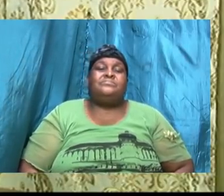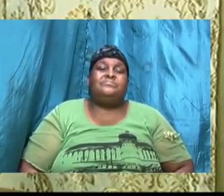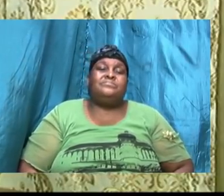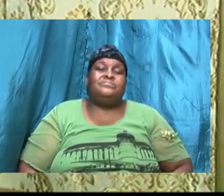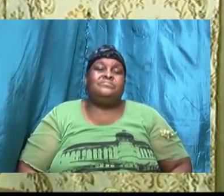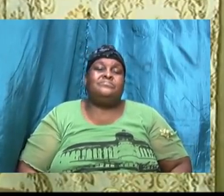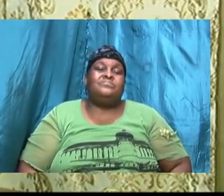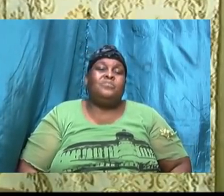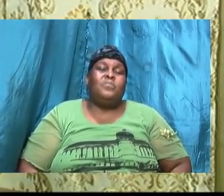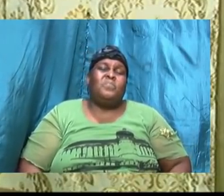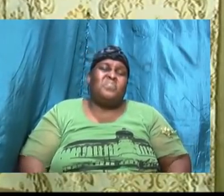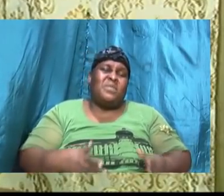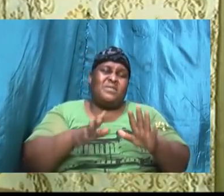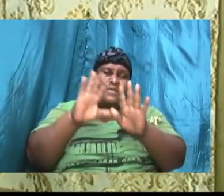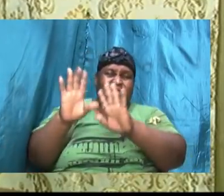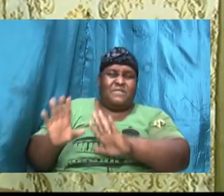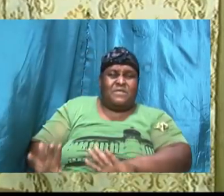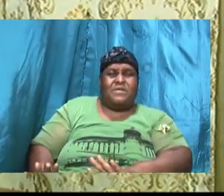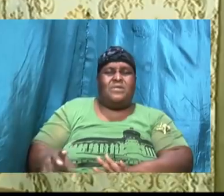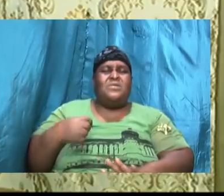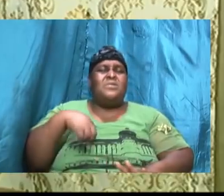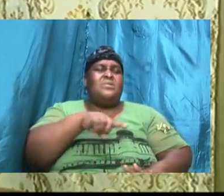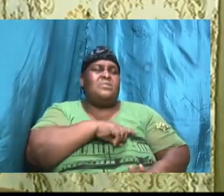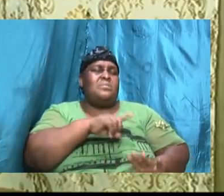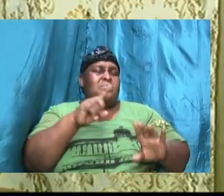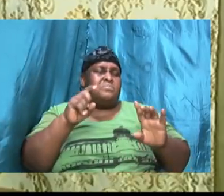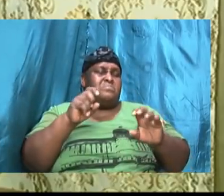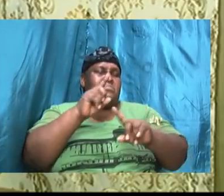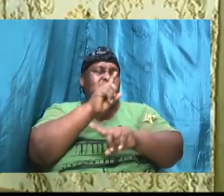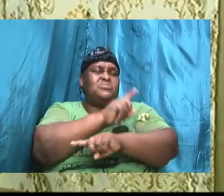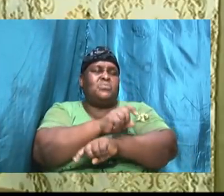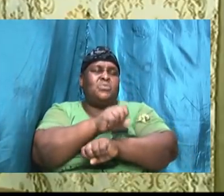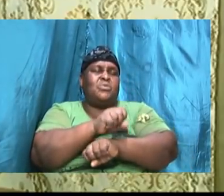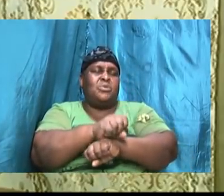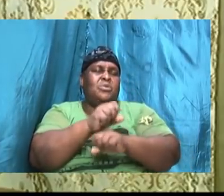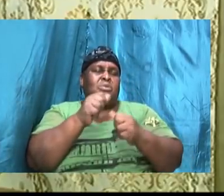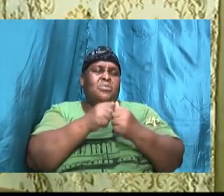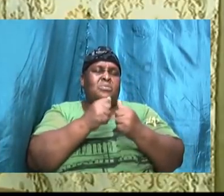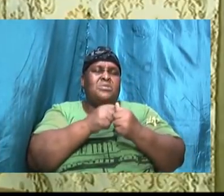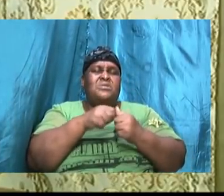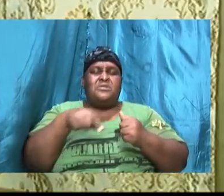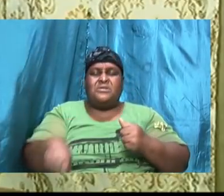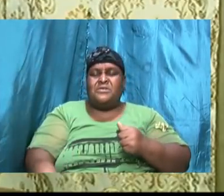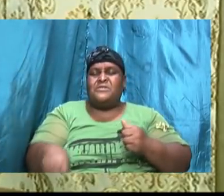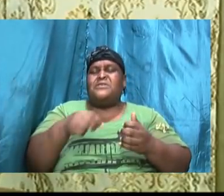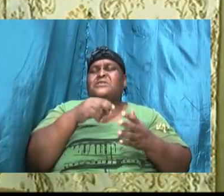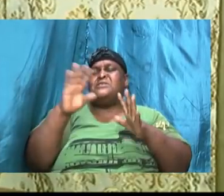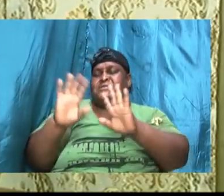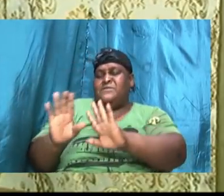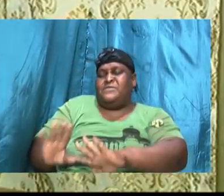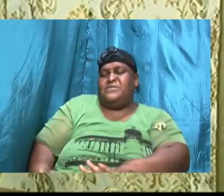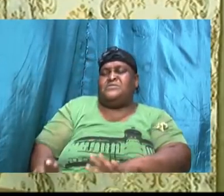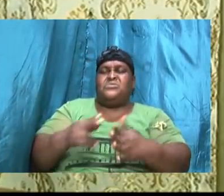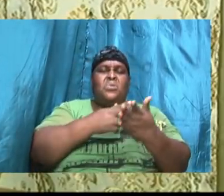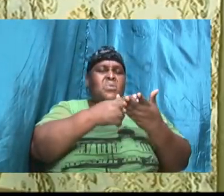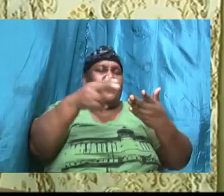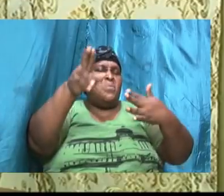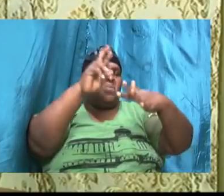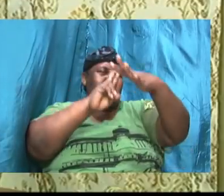So there is a fear that we should operate with and this fear is a holy respect,